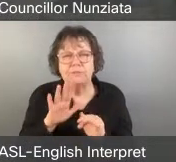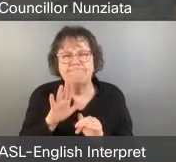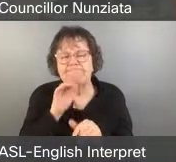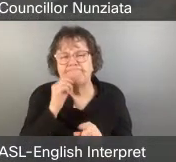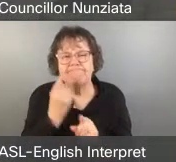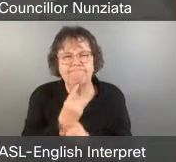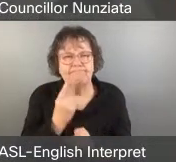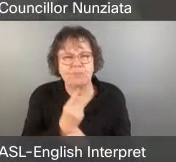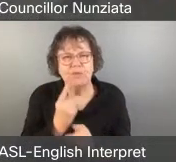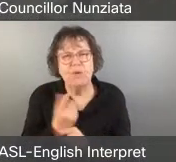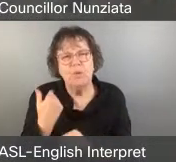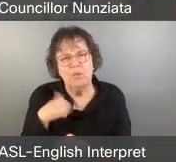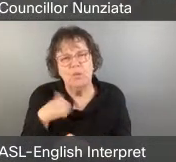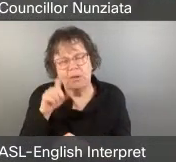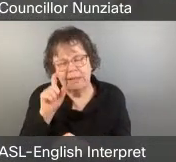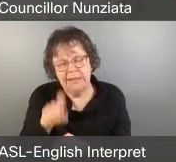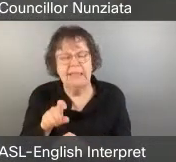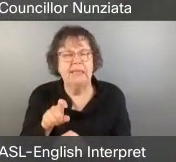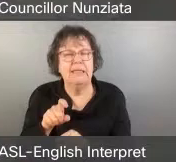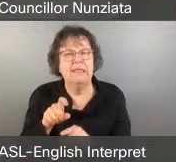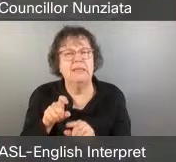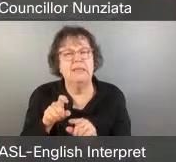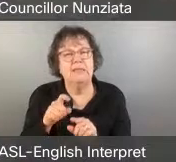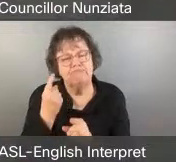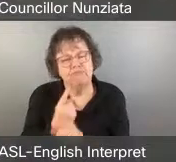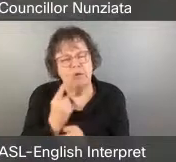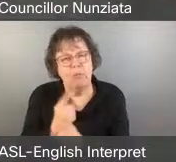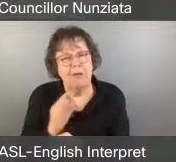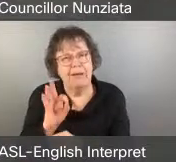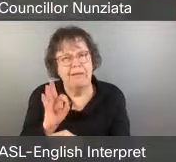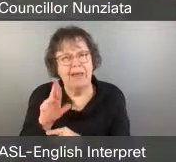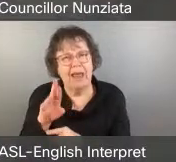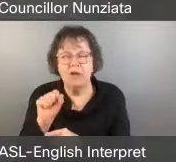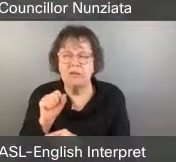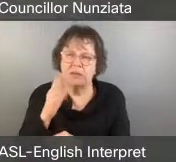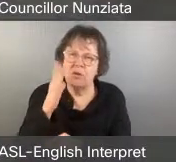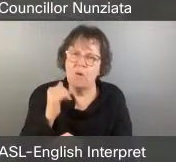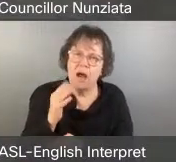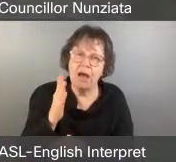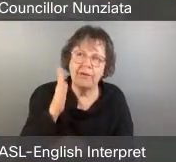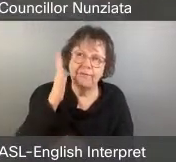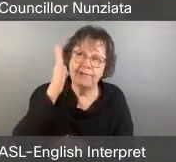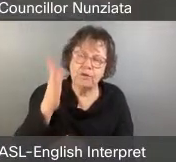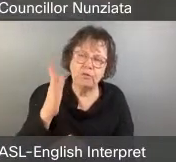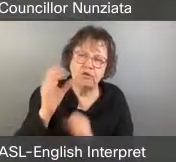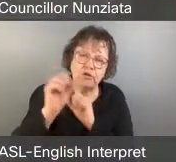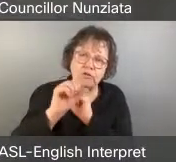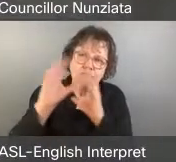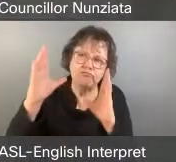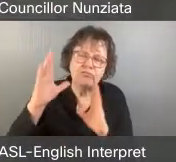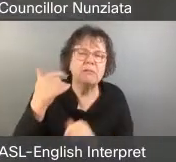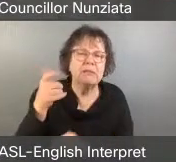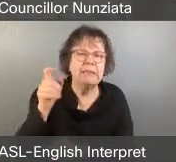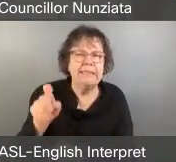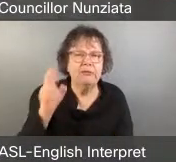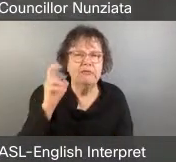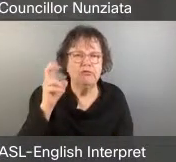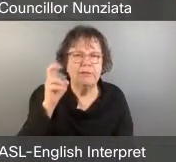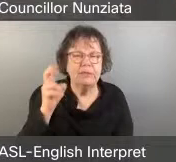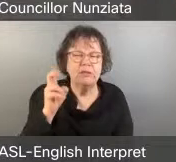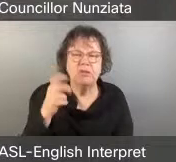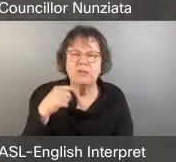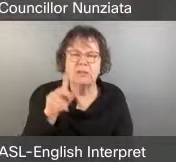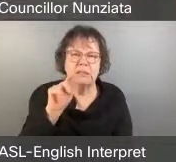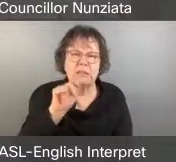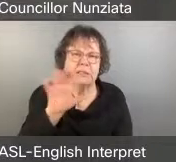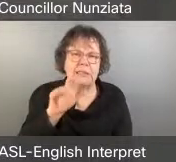It's crucial that we look into this as public transit is the future. And with Toronto's growth every year, we can't afford to fall behind.